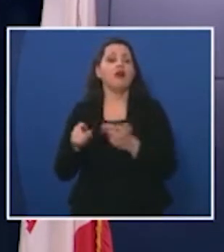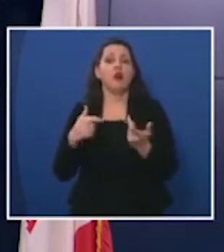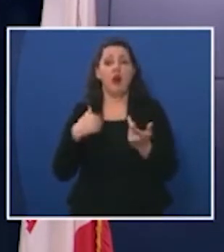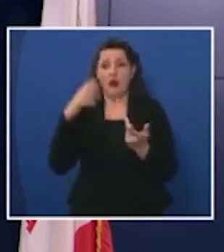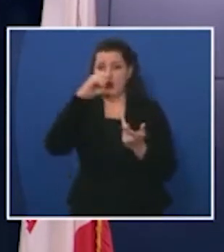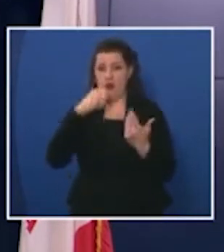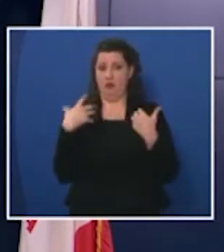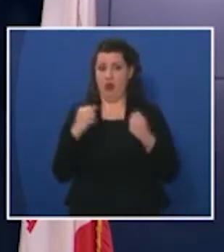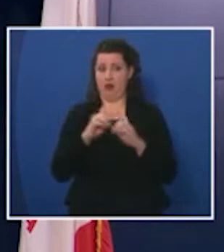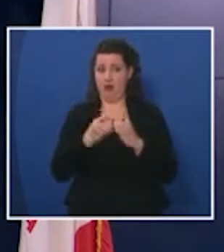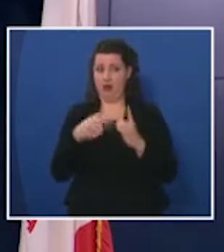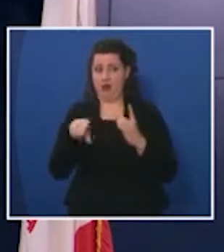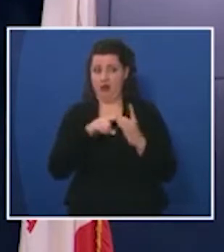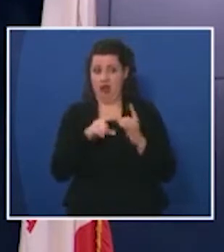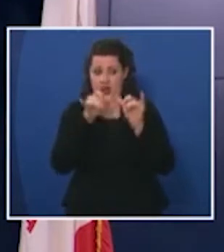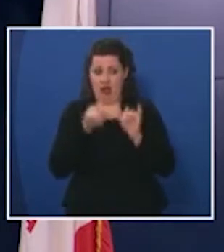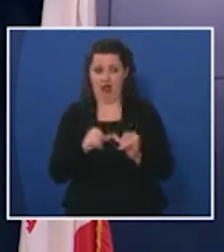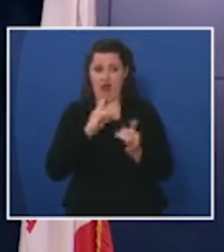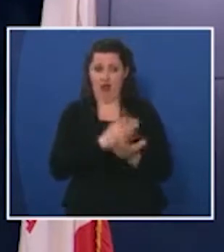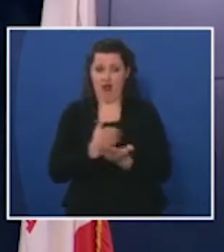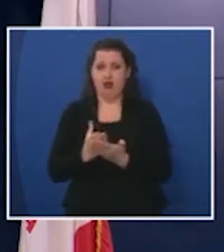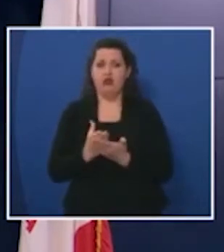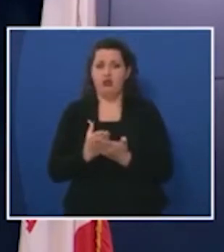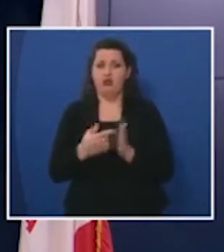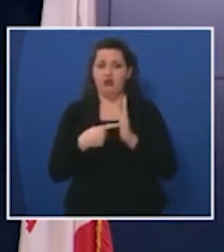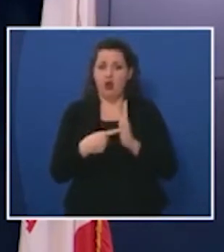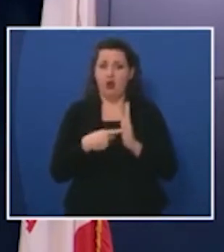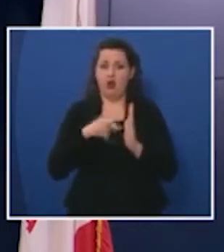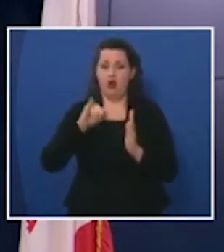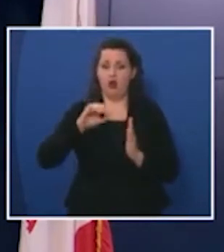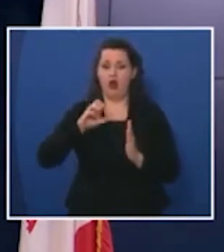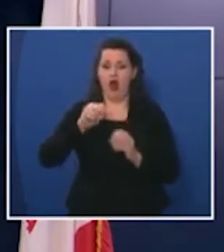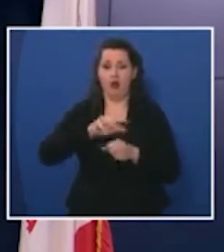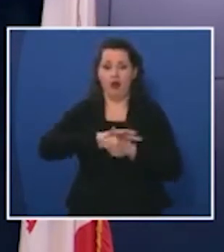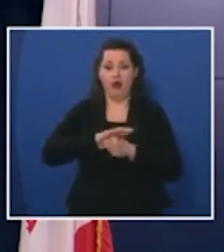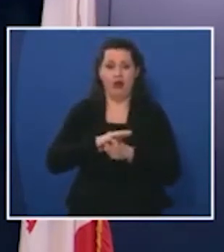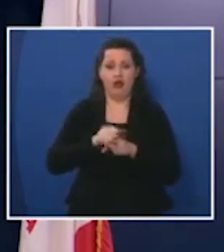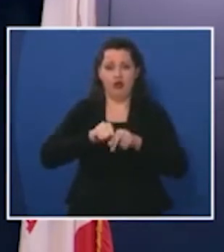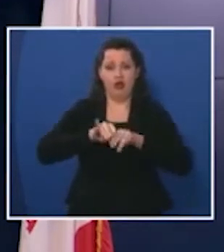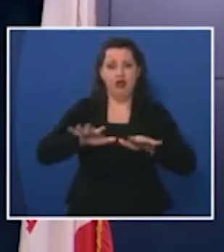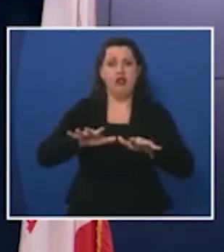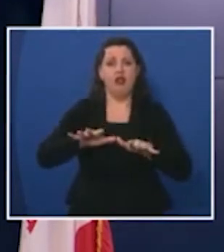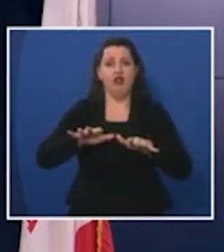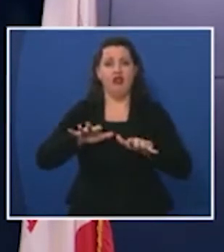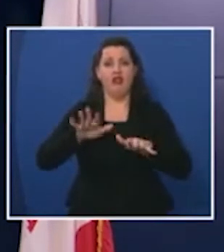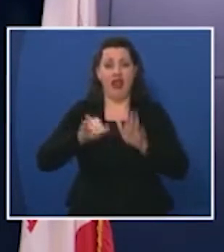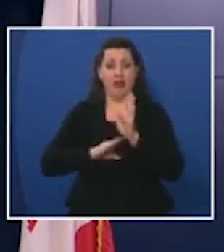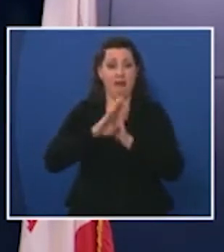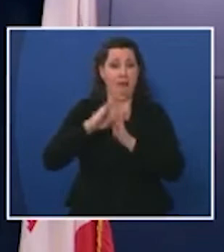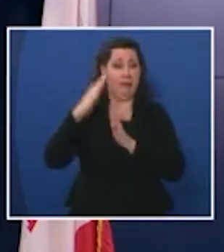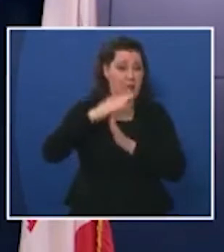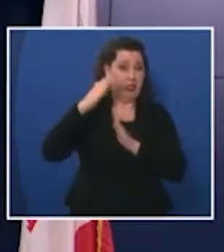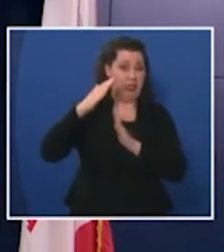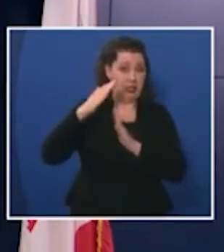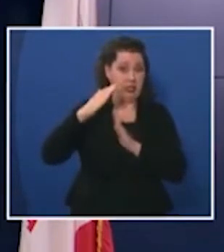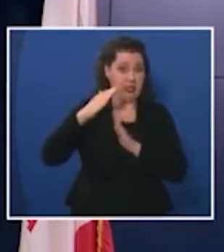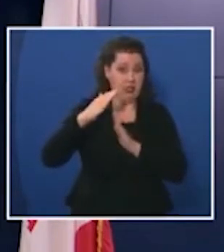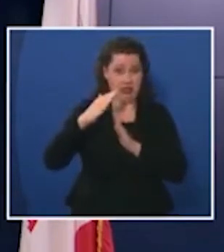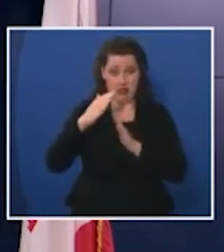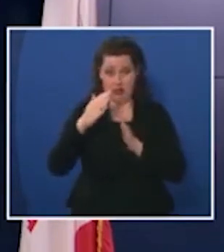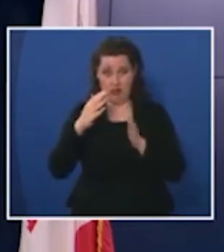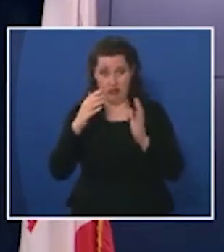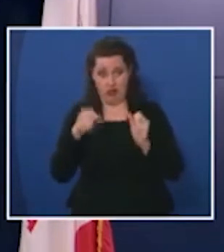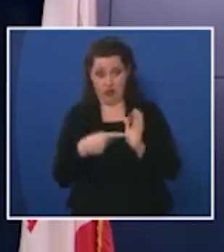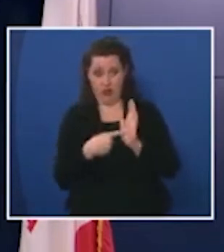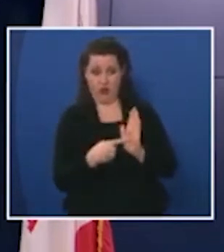health department data and metrics indicate Iowa's coronavirus outbreak has officially peaked that being the case can you point